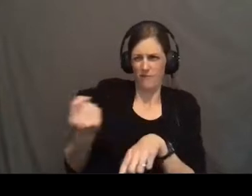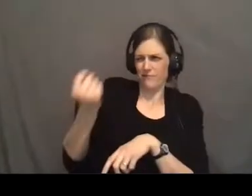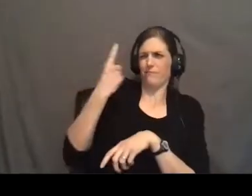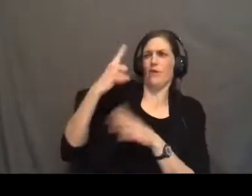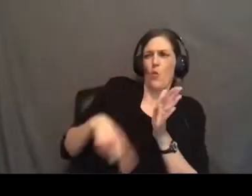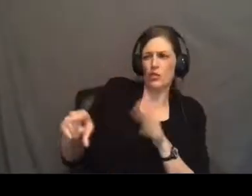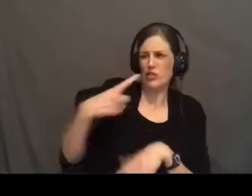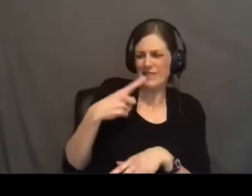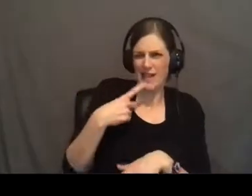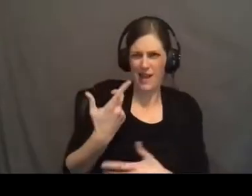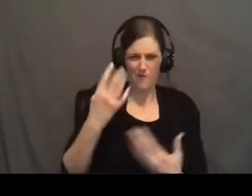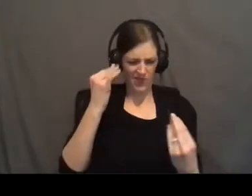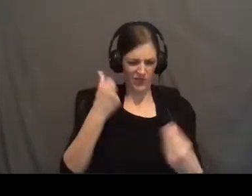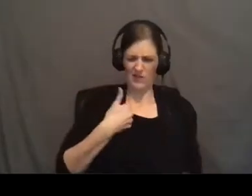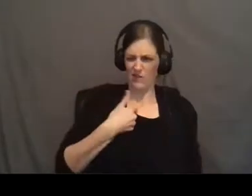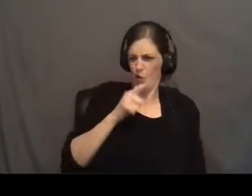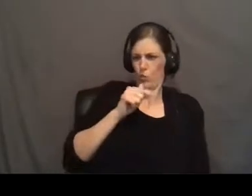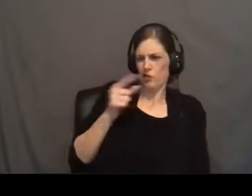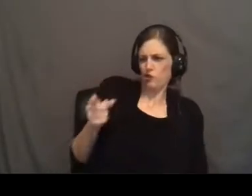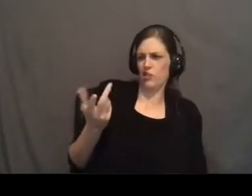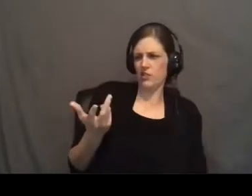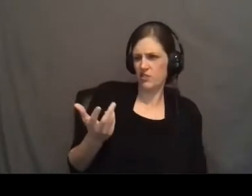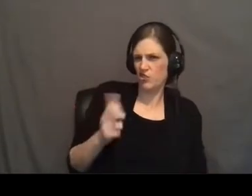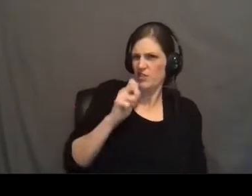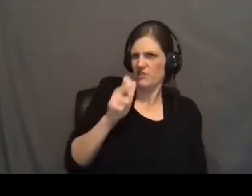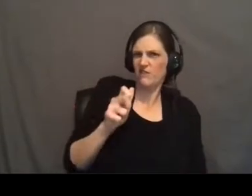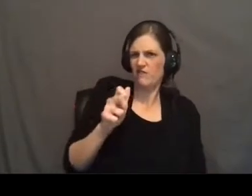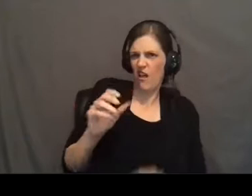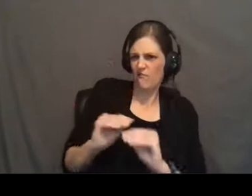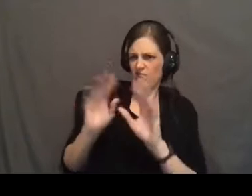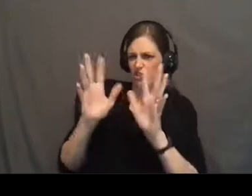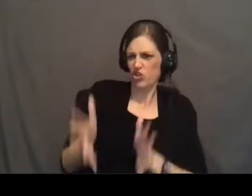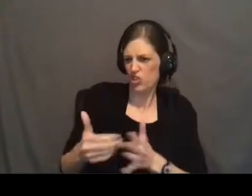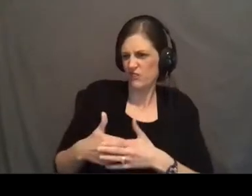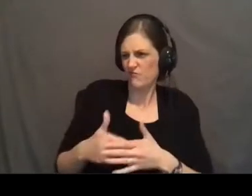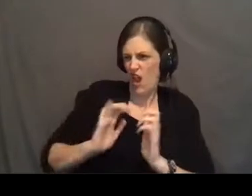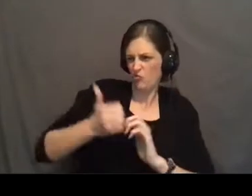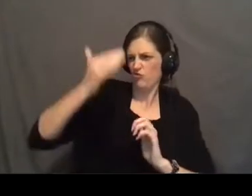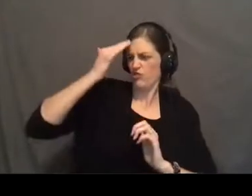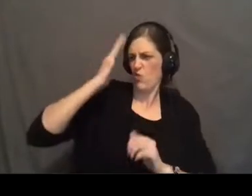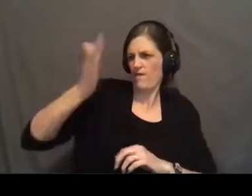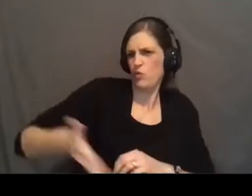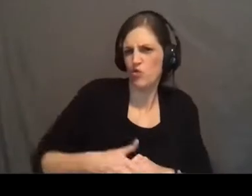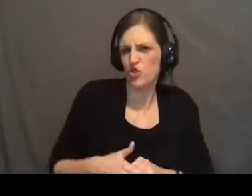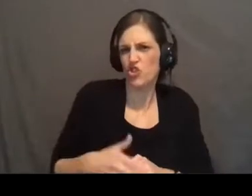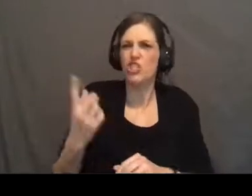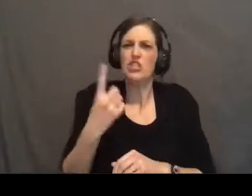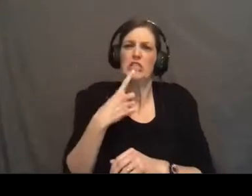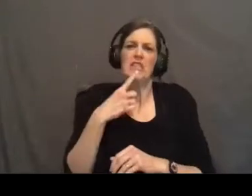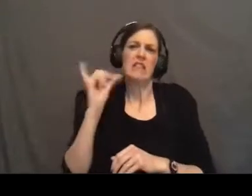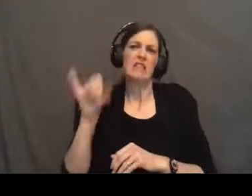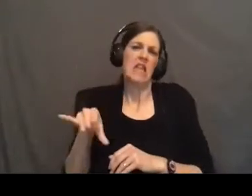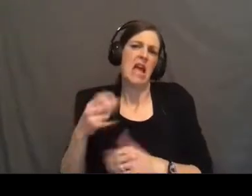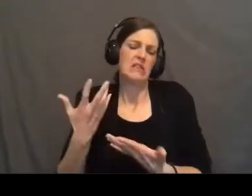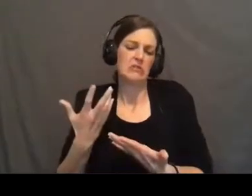was saying because I kept thinking to myself, like, who is she? She's not a fortune teller. How does she know what my future holds? She's just saying that to be nice.